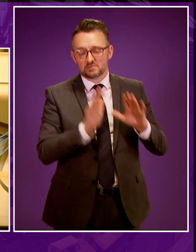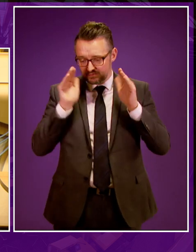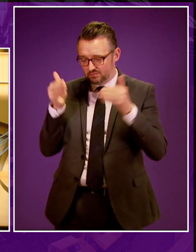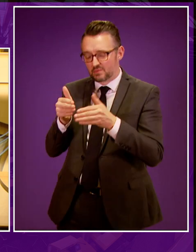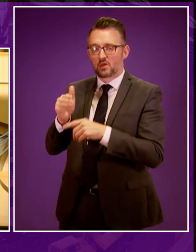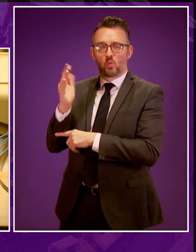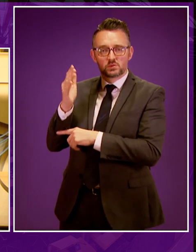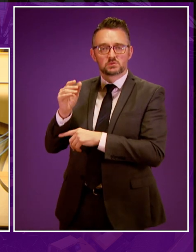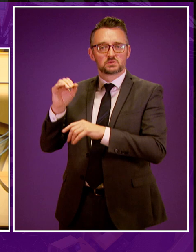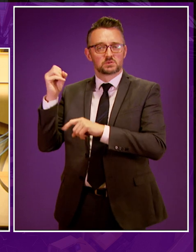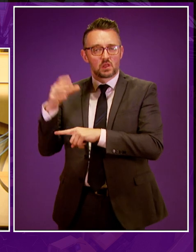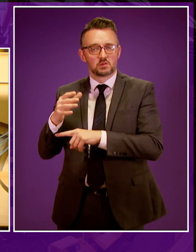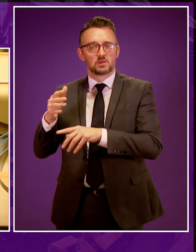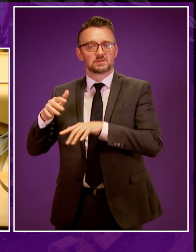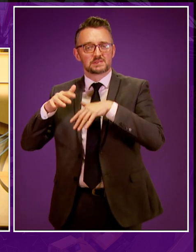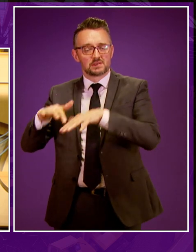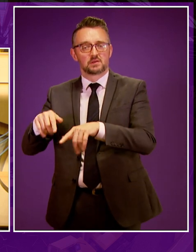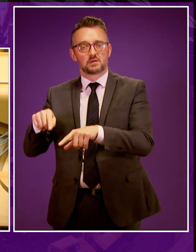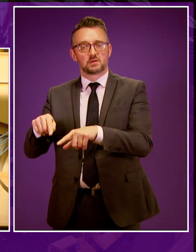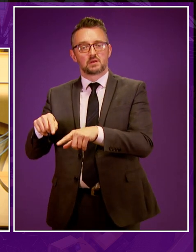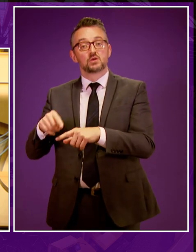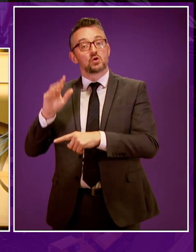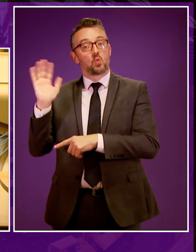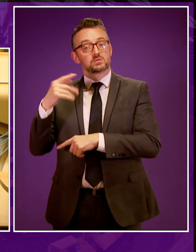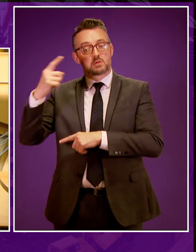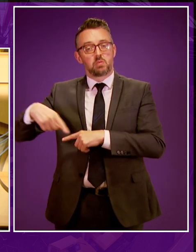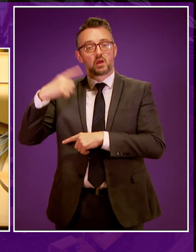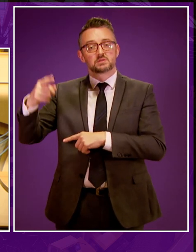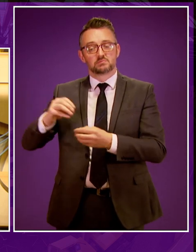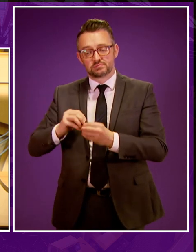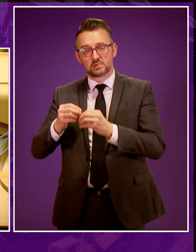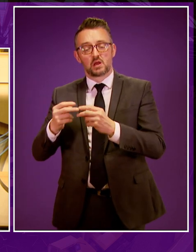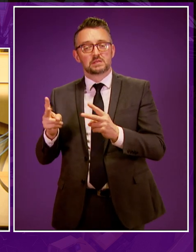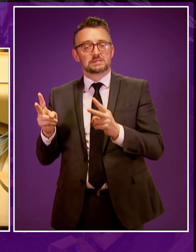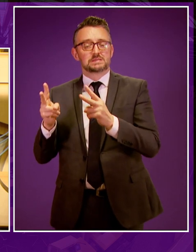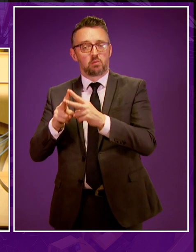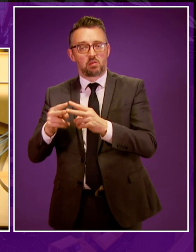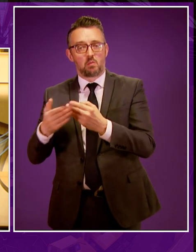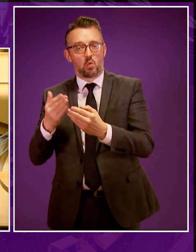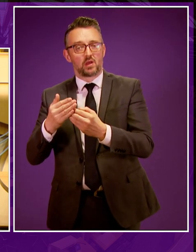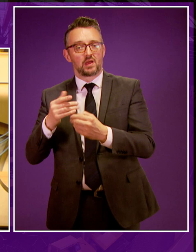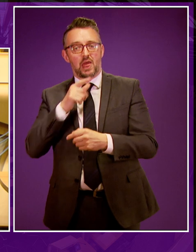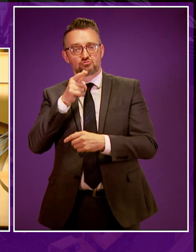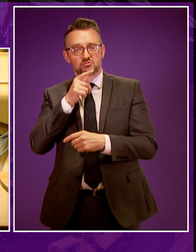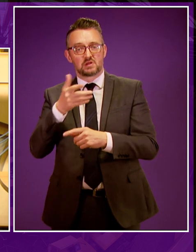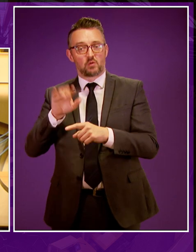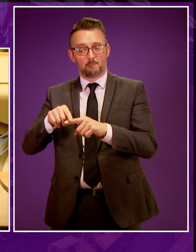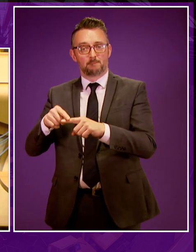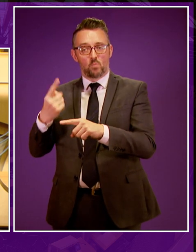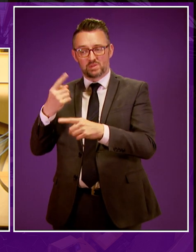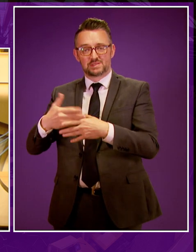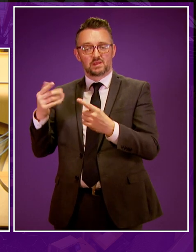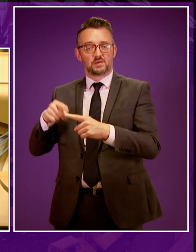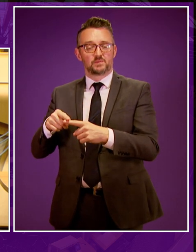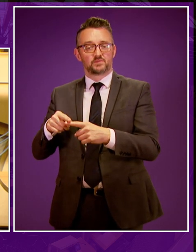Parliament rose for recess, that on the first Monday of October, wind turbines in Scotland generated more than double the electricity the country used on that day.